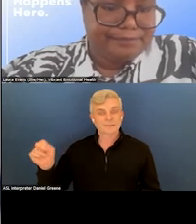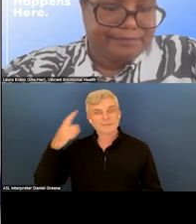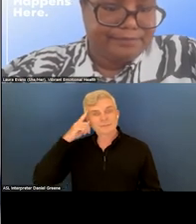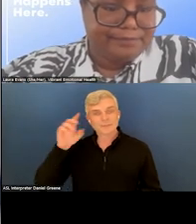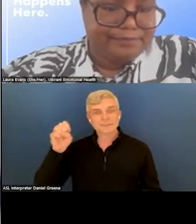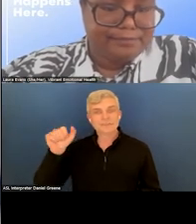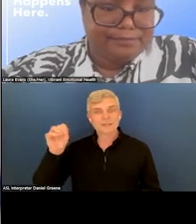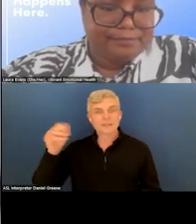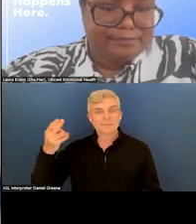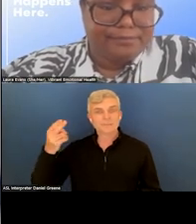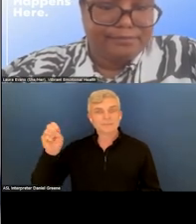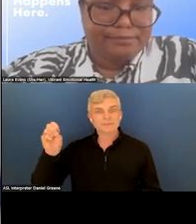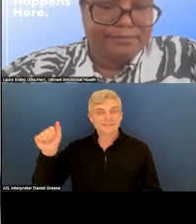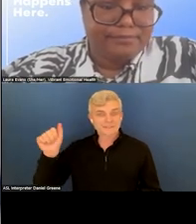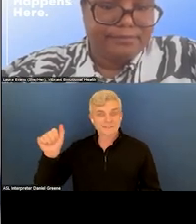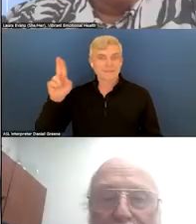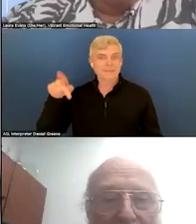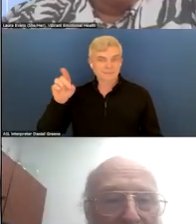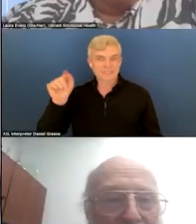Thank you. Thank you very much, Laura.